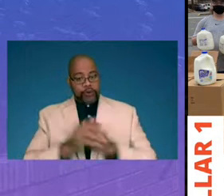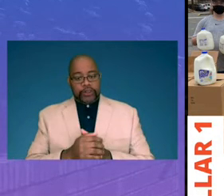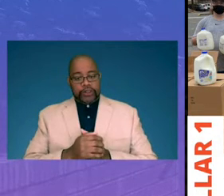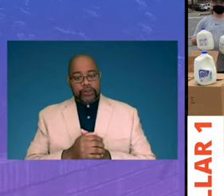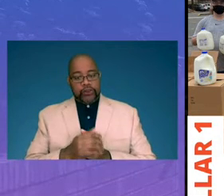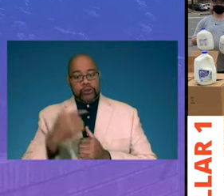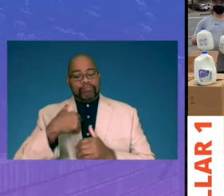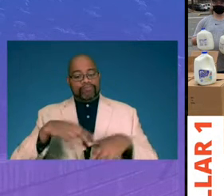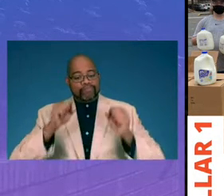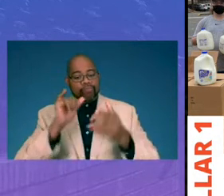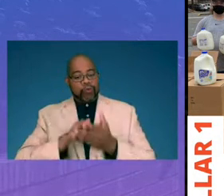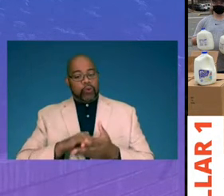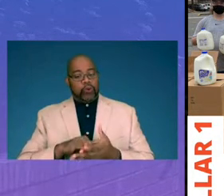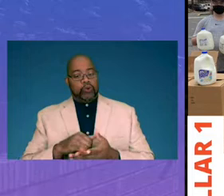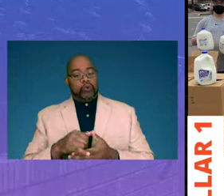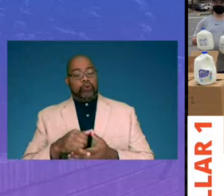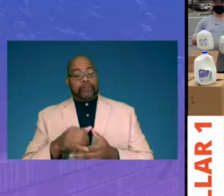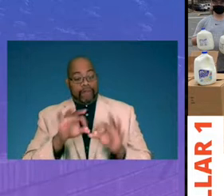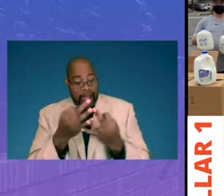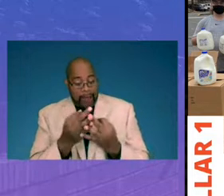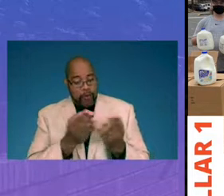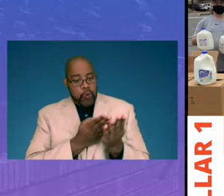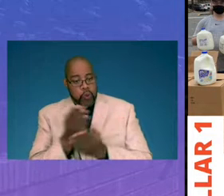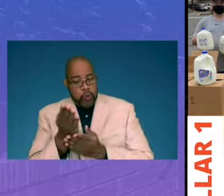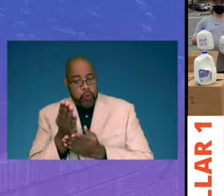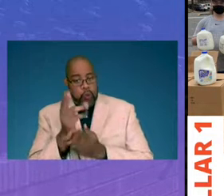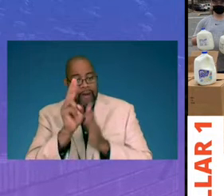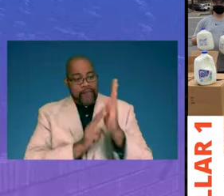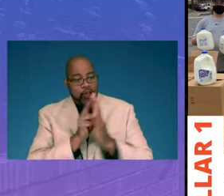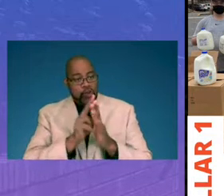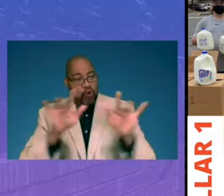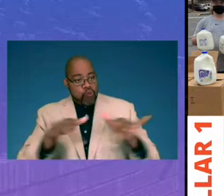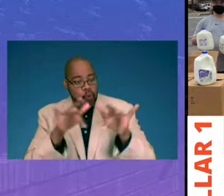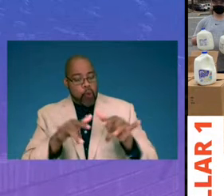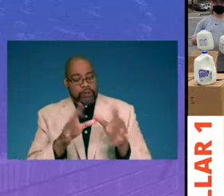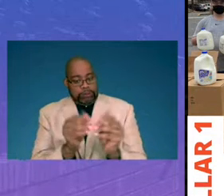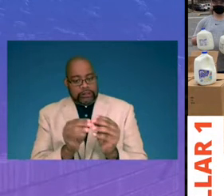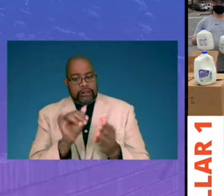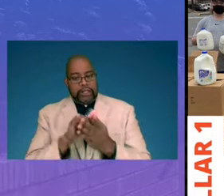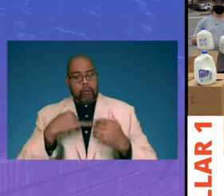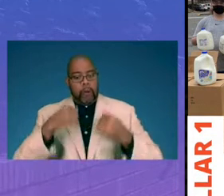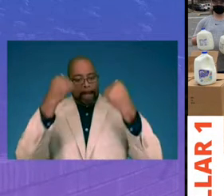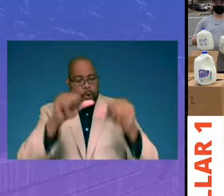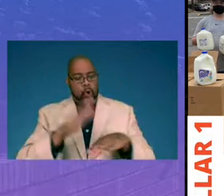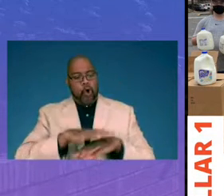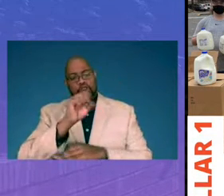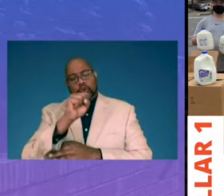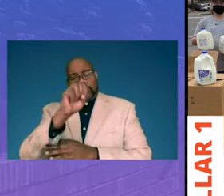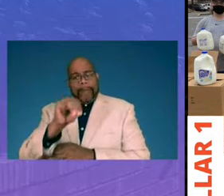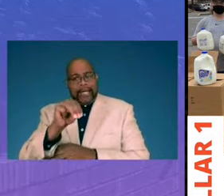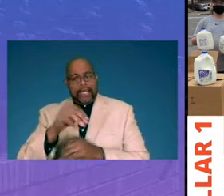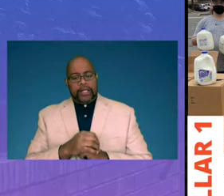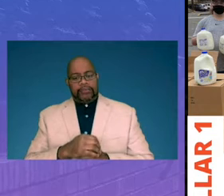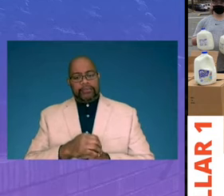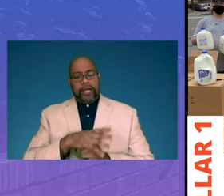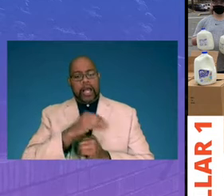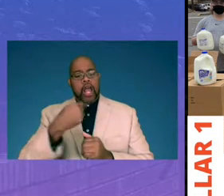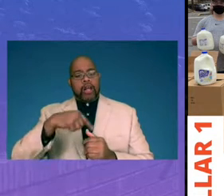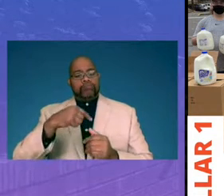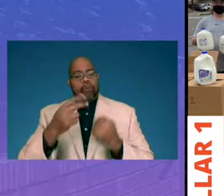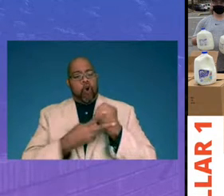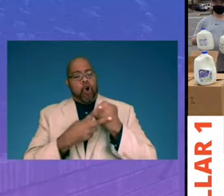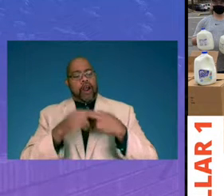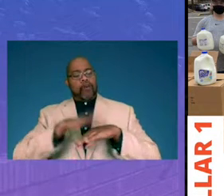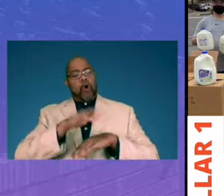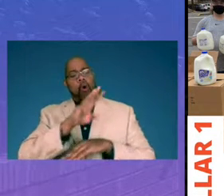we took those two families through video-recorded sessions that we posted on social media and archived on our